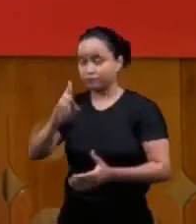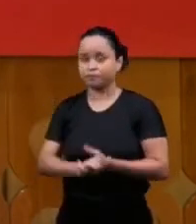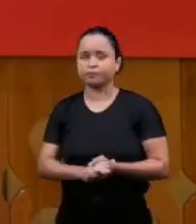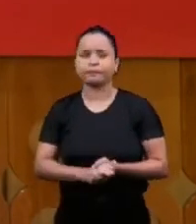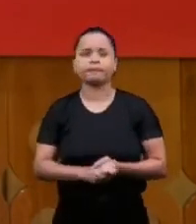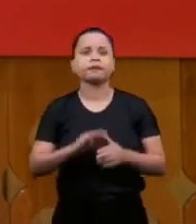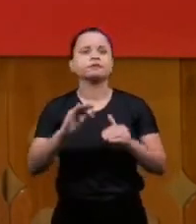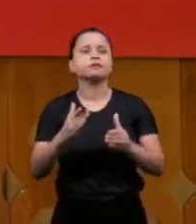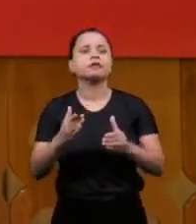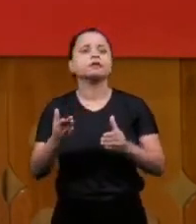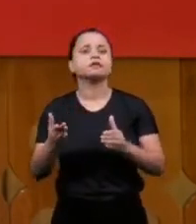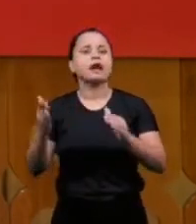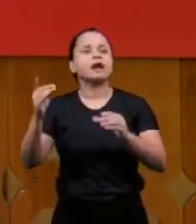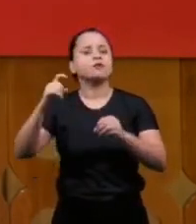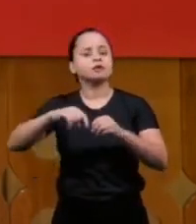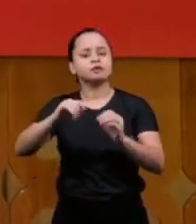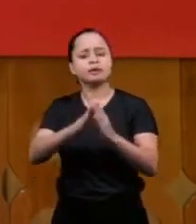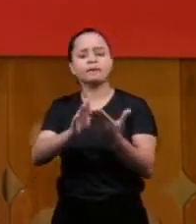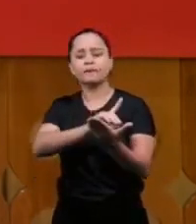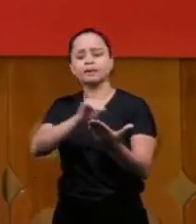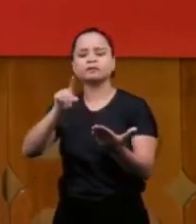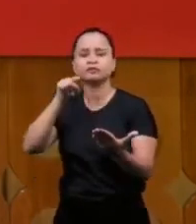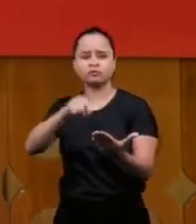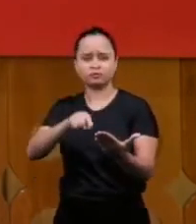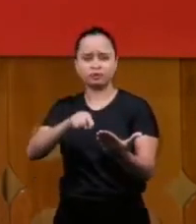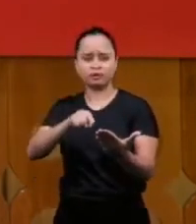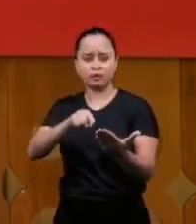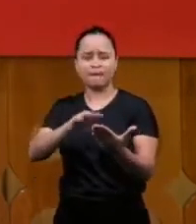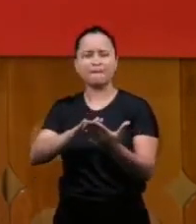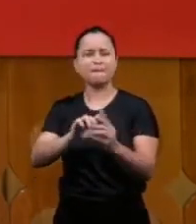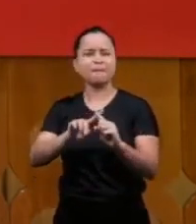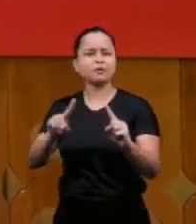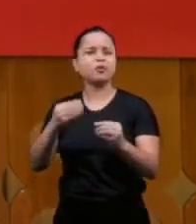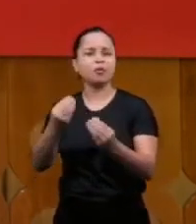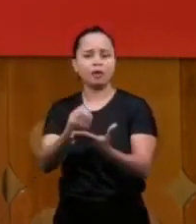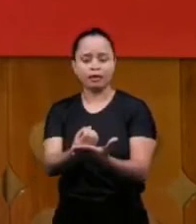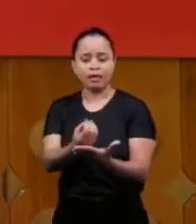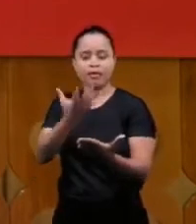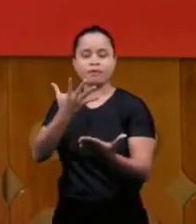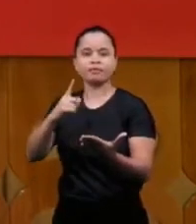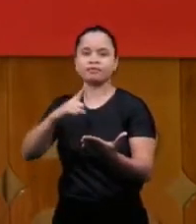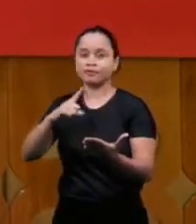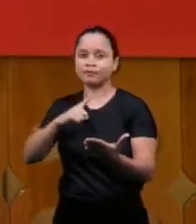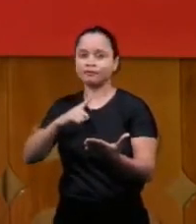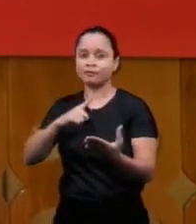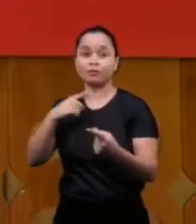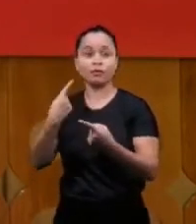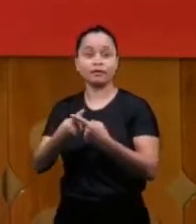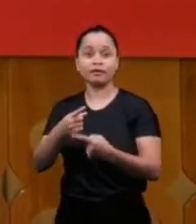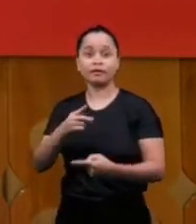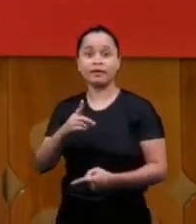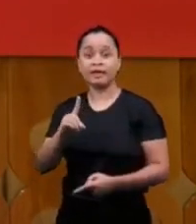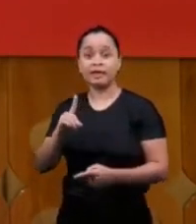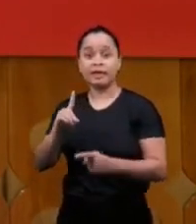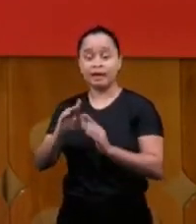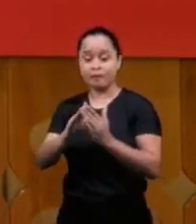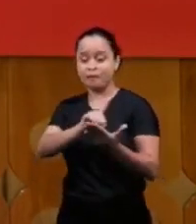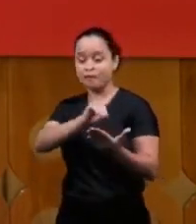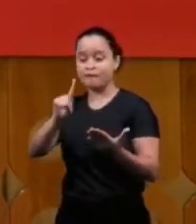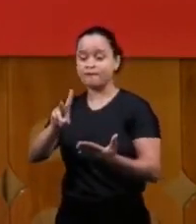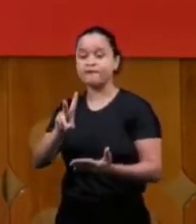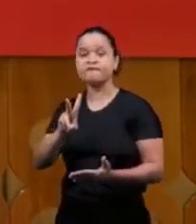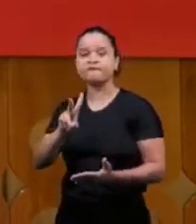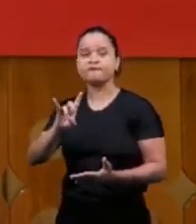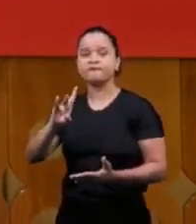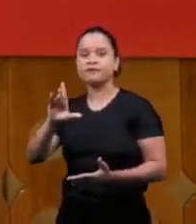word the revealed word the living word and in this living word we understood the doctrine